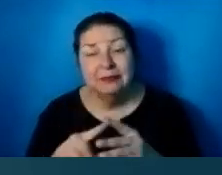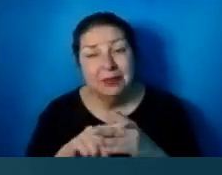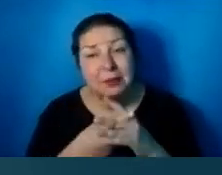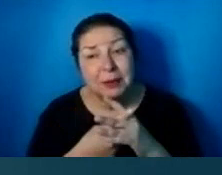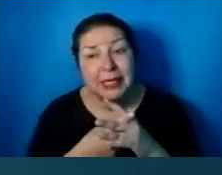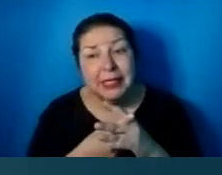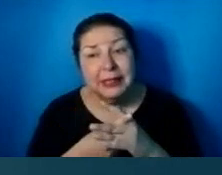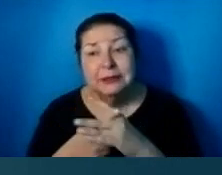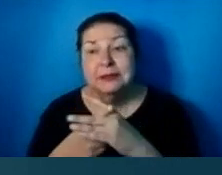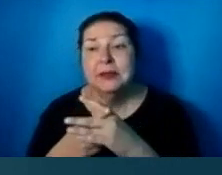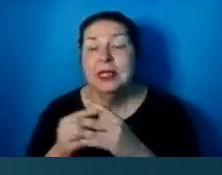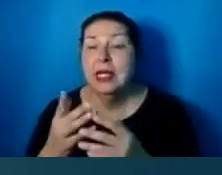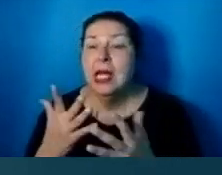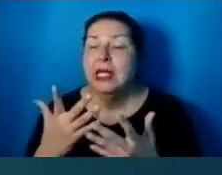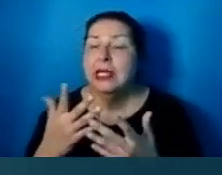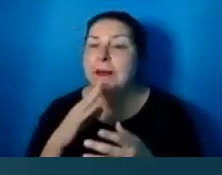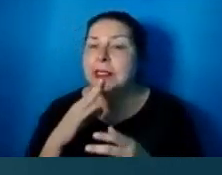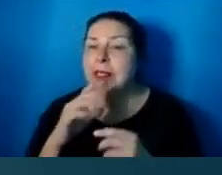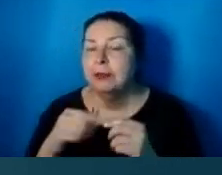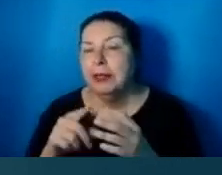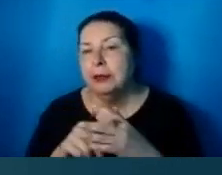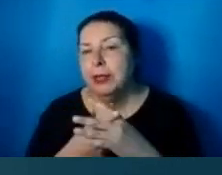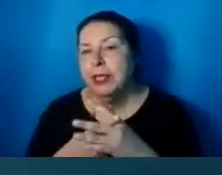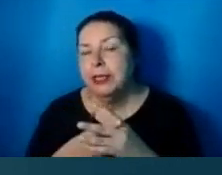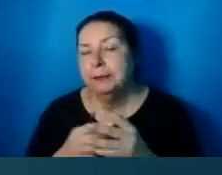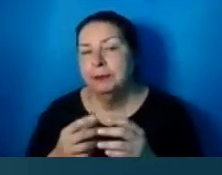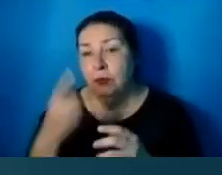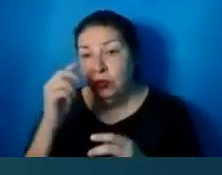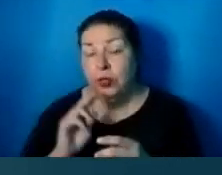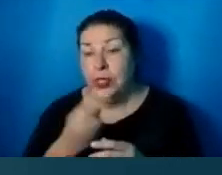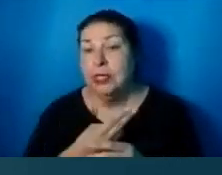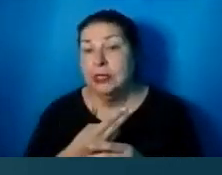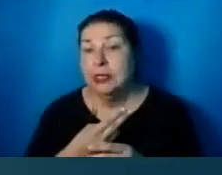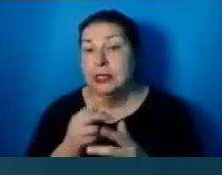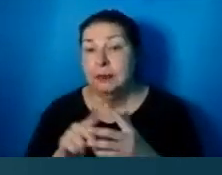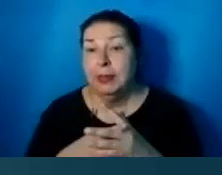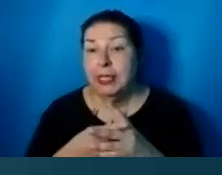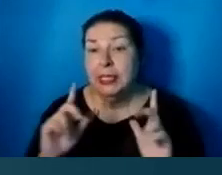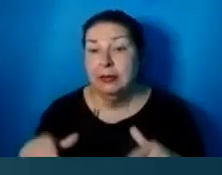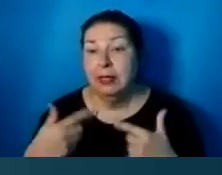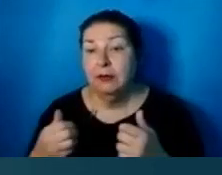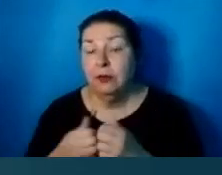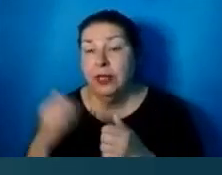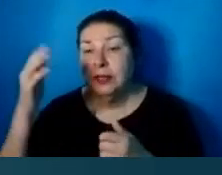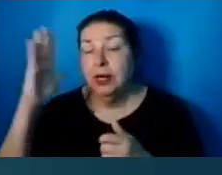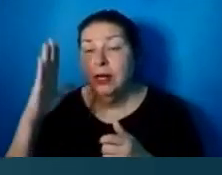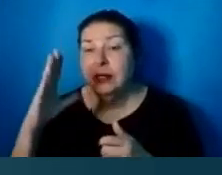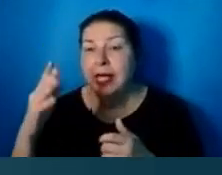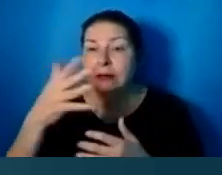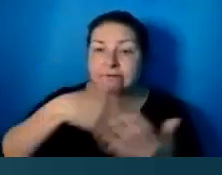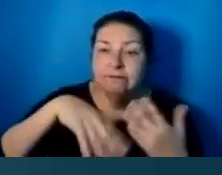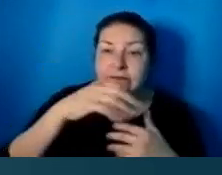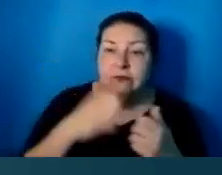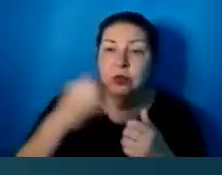And let me talk about the beginning. You know, for us, it's the beginning of life with God in fellowship with